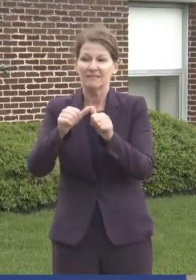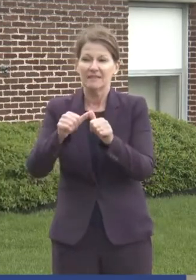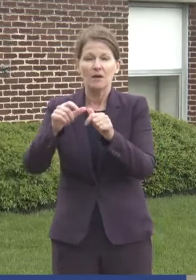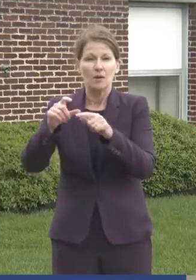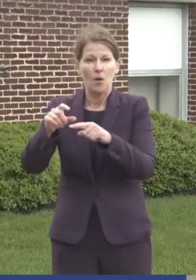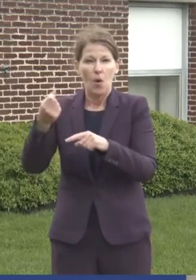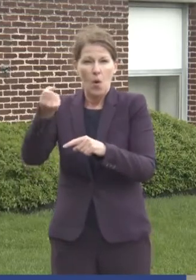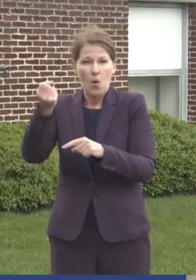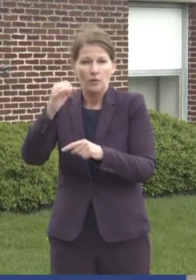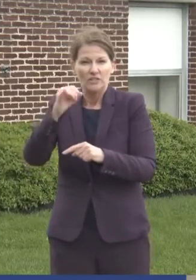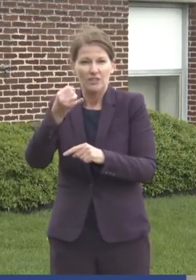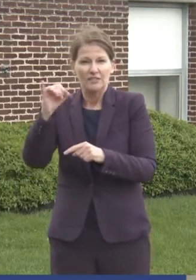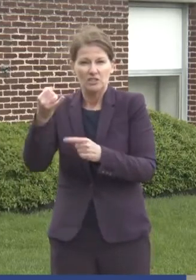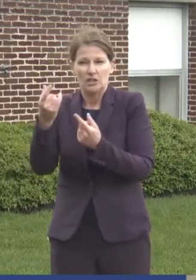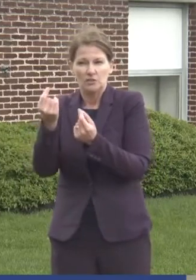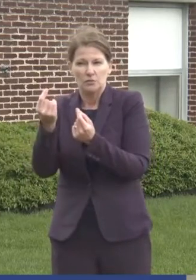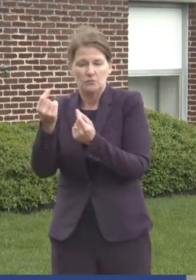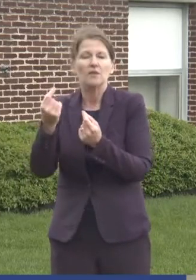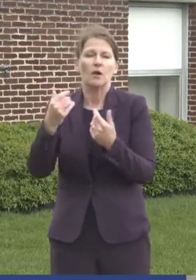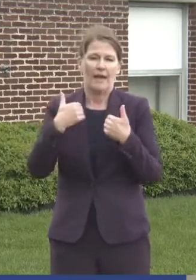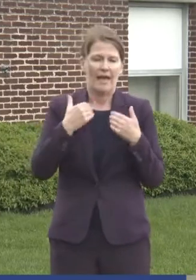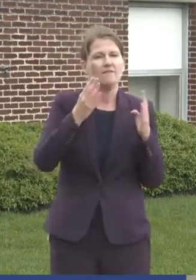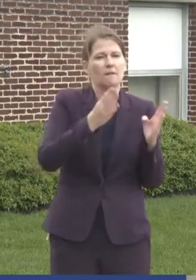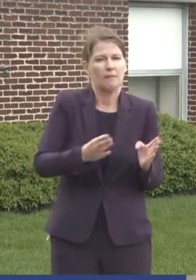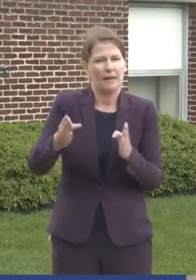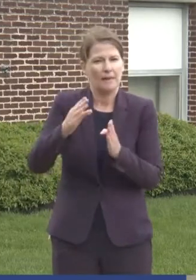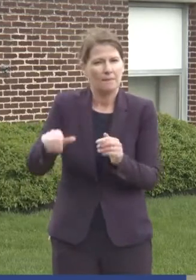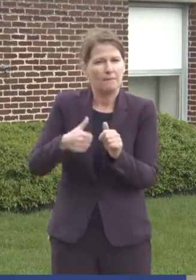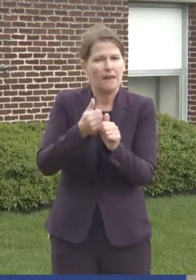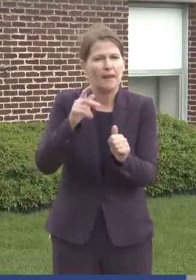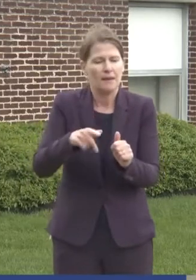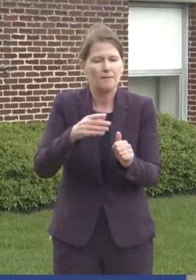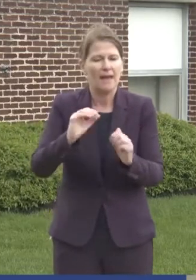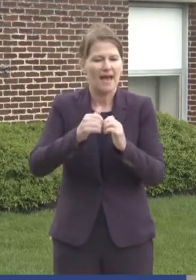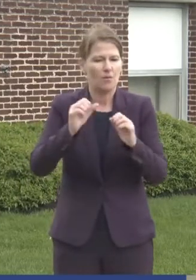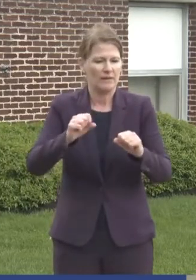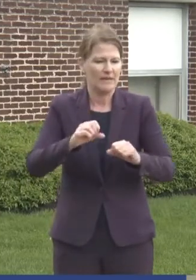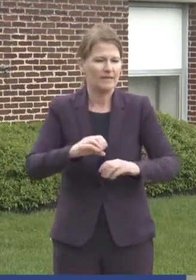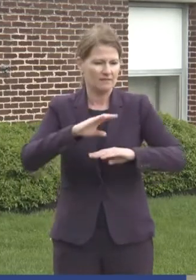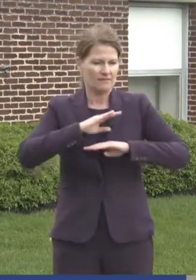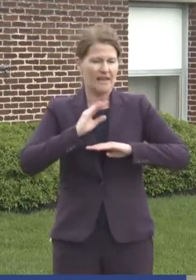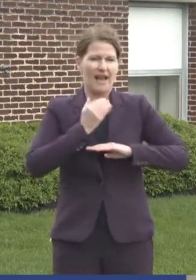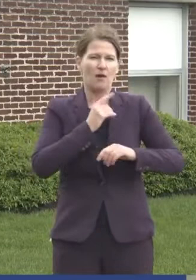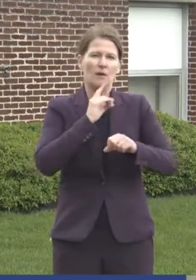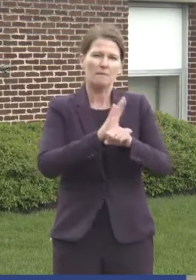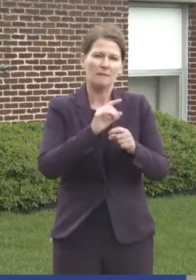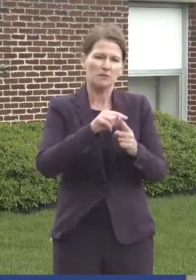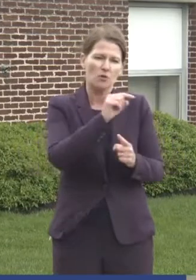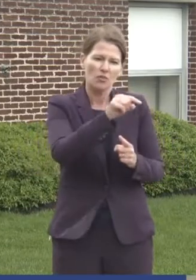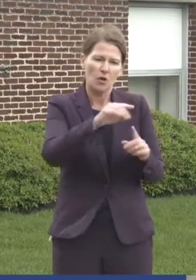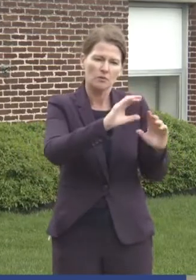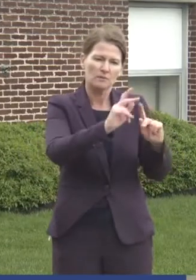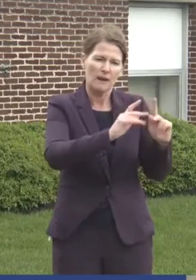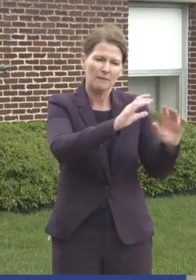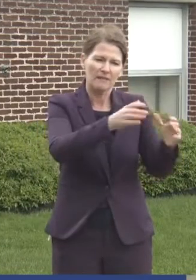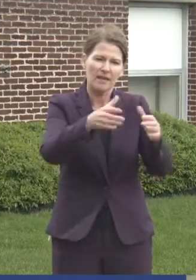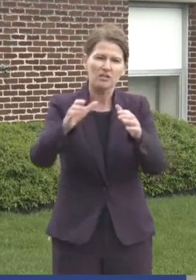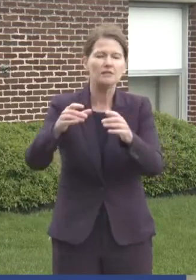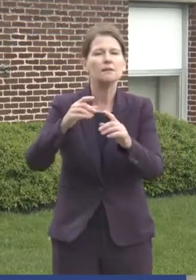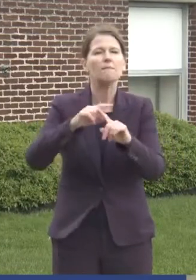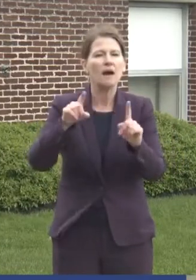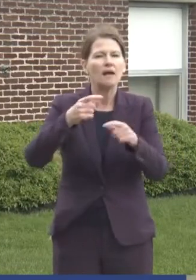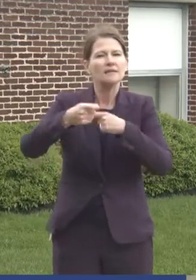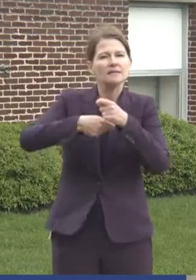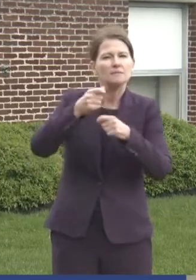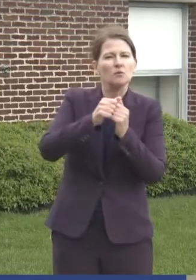Johnson, how we're going to be able to still fulfill that obligation and that commitment to those populations, but using the Pfizer and the Moderna vaccines.